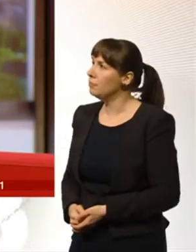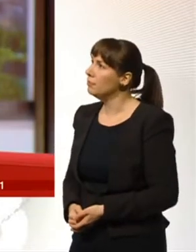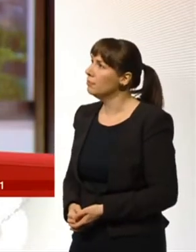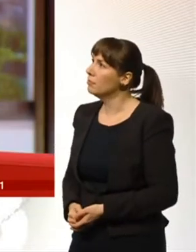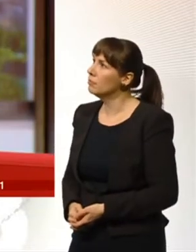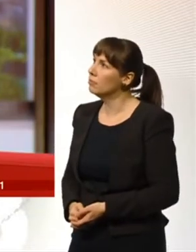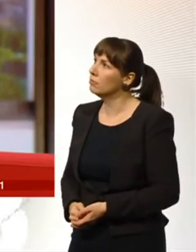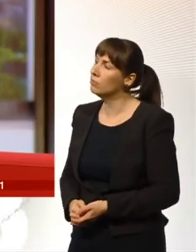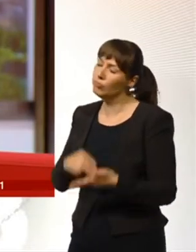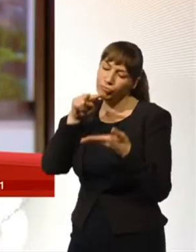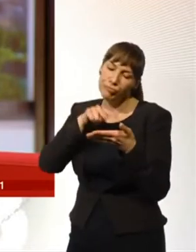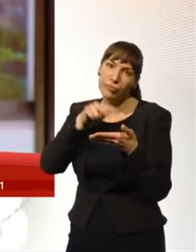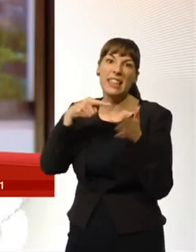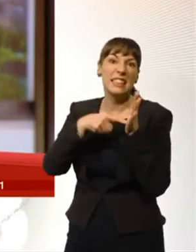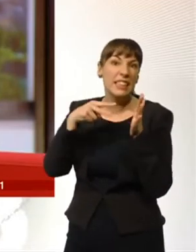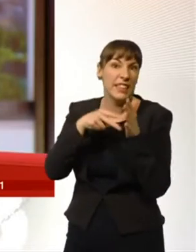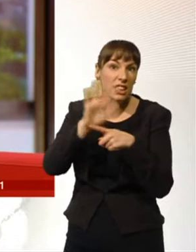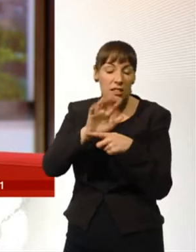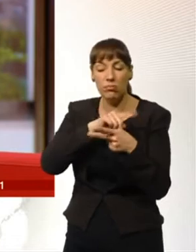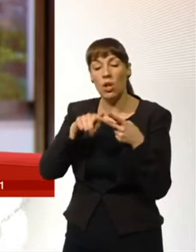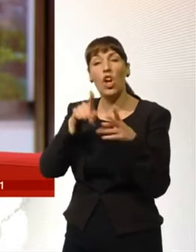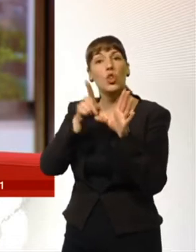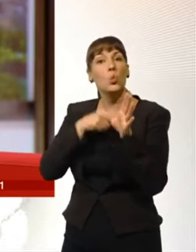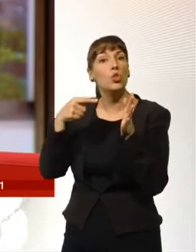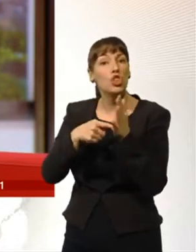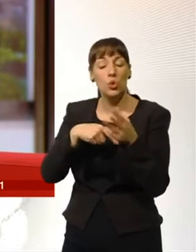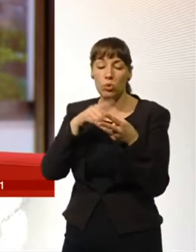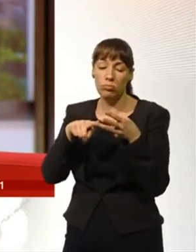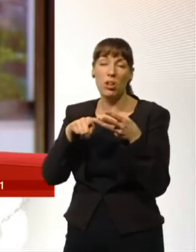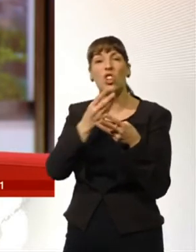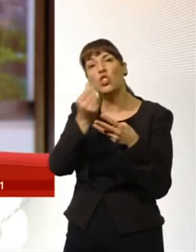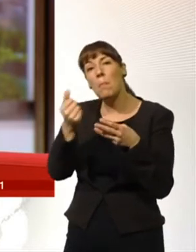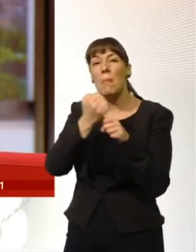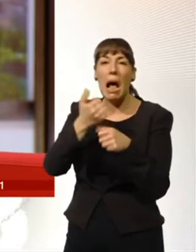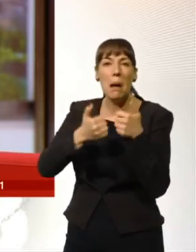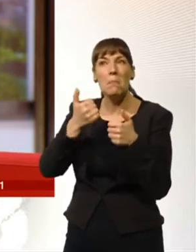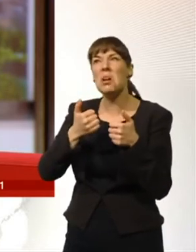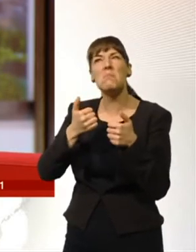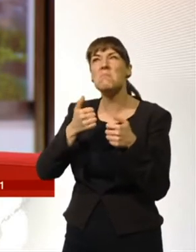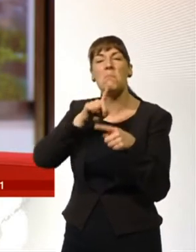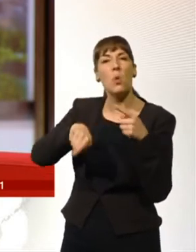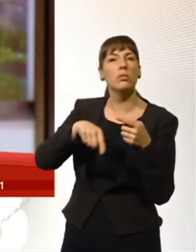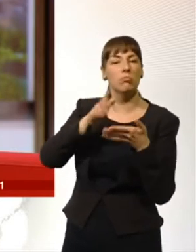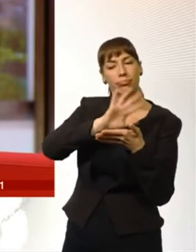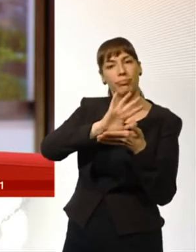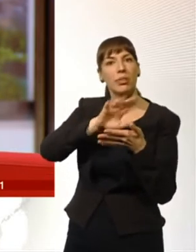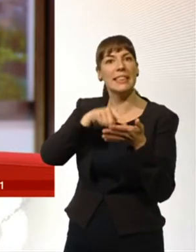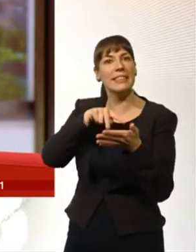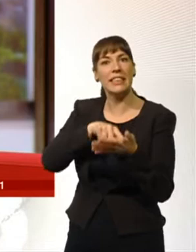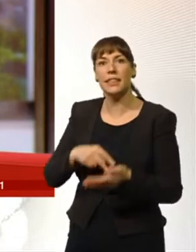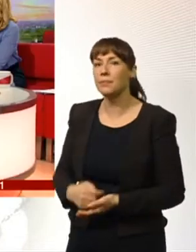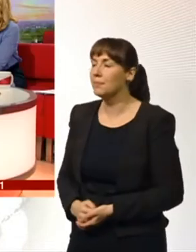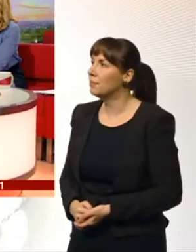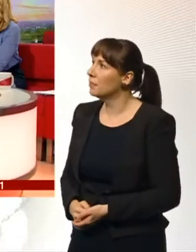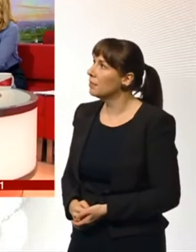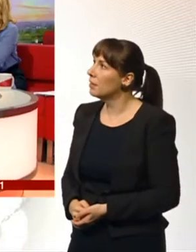TV, YouTube, erm, some games sometimes, but mostly not games. So if